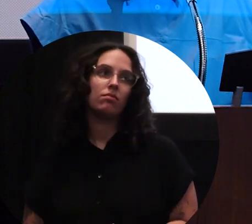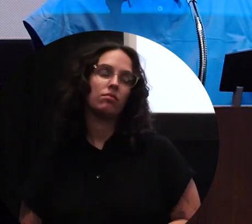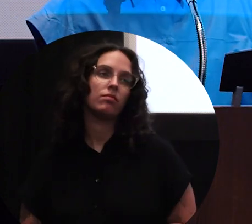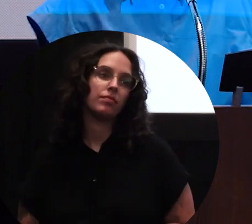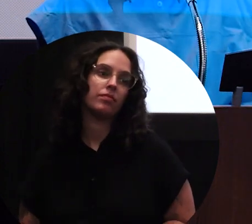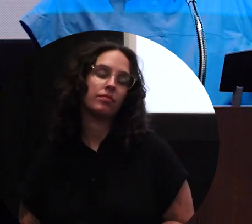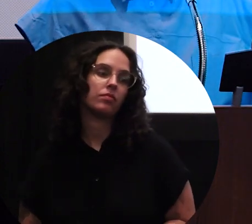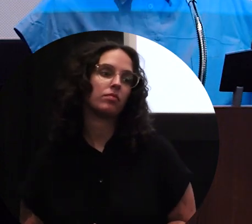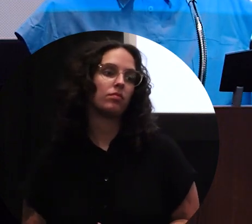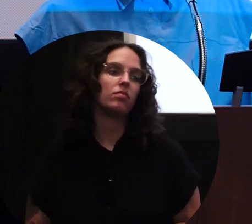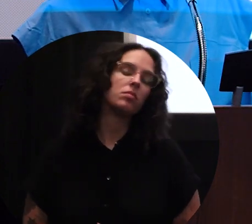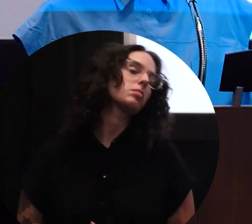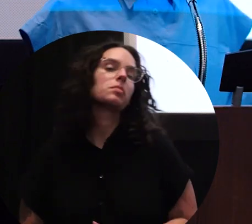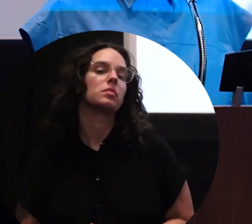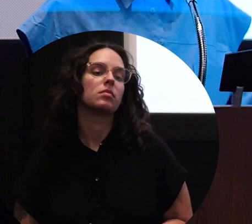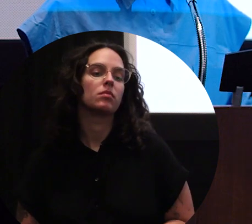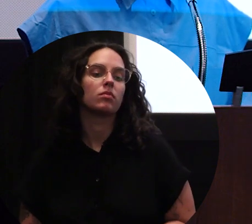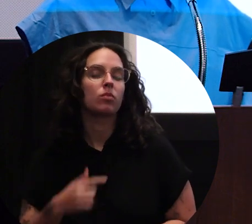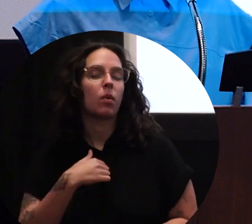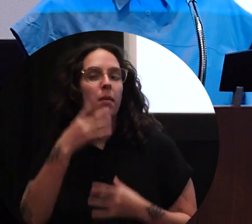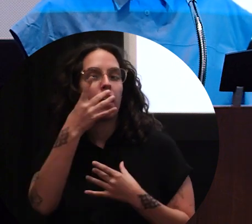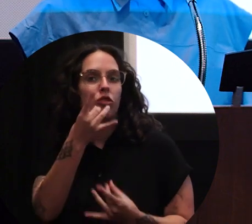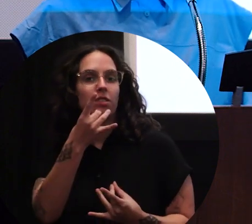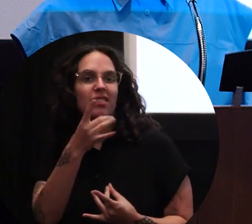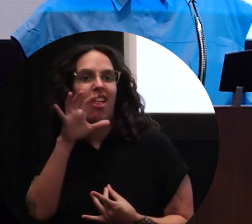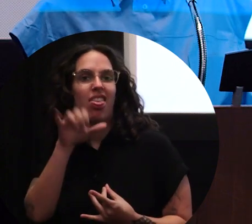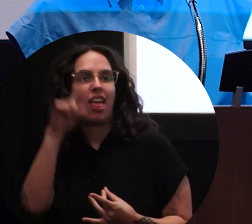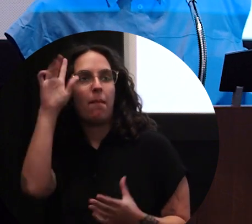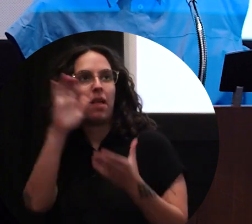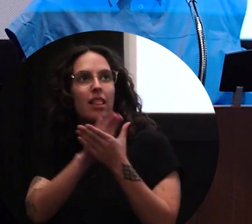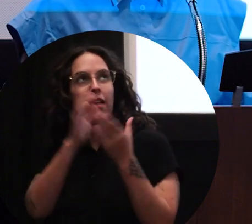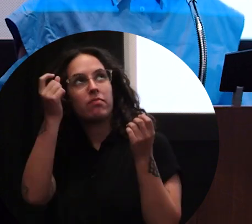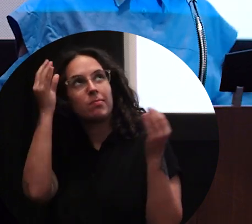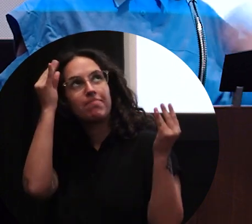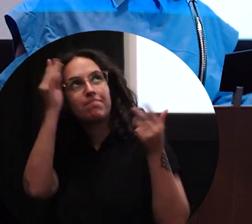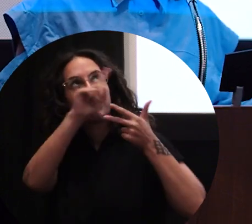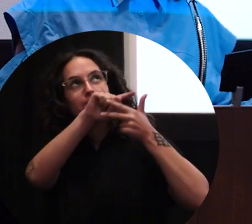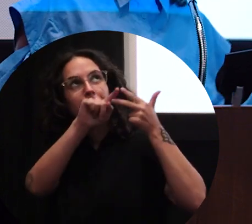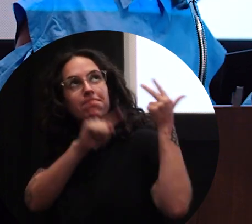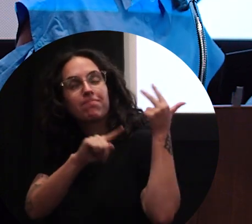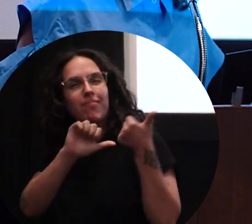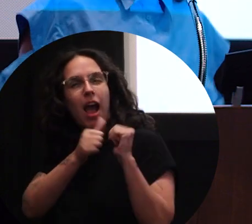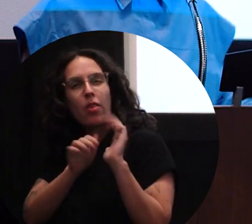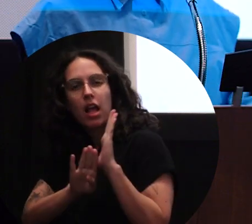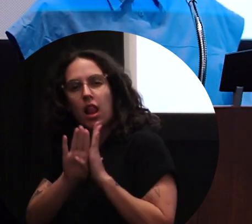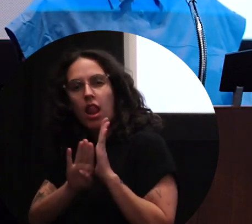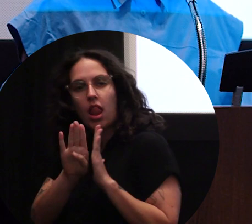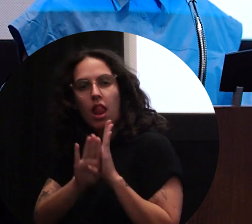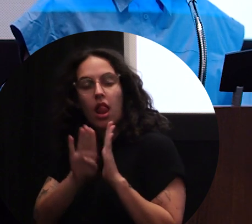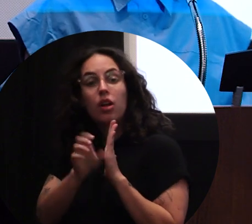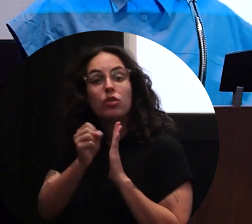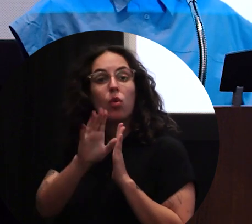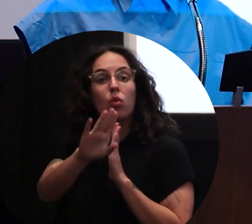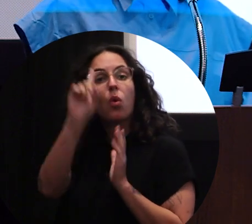I'm interested to think about how did those belief systems get created? So with those three beliefs that you're thinking about, perhaps think